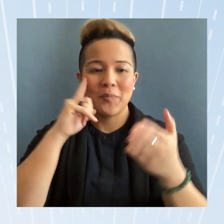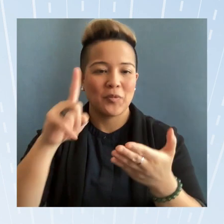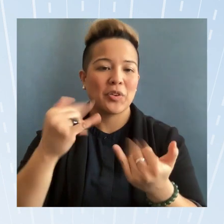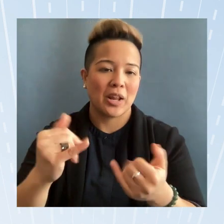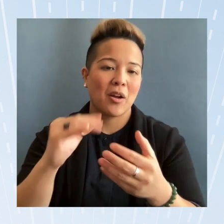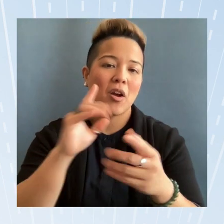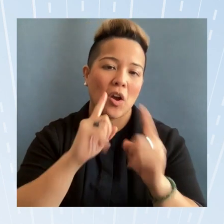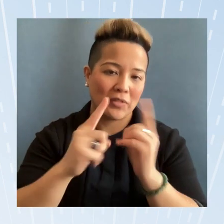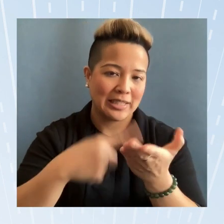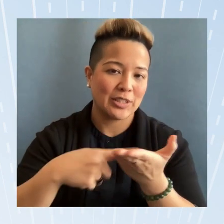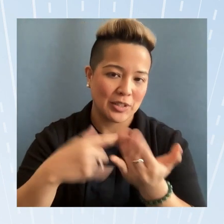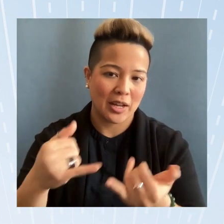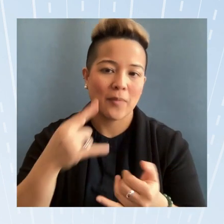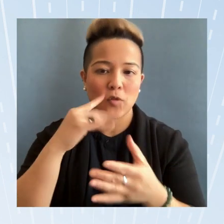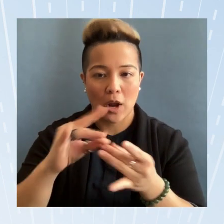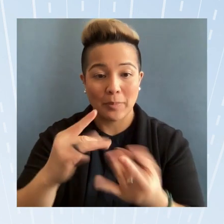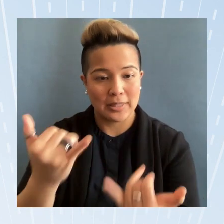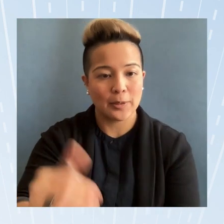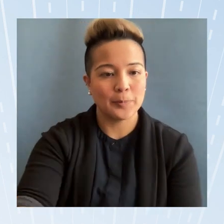conversation and for comments